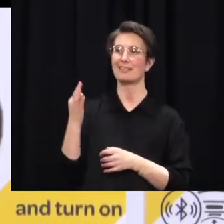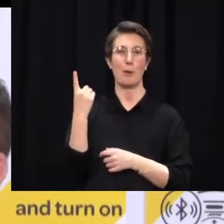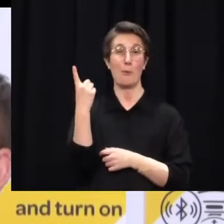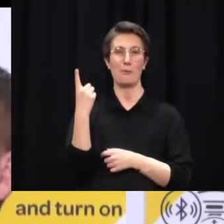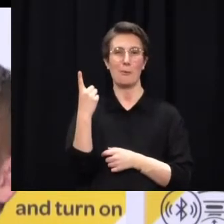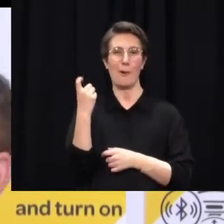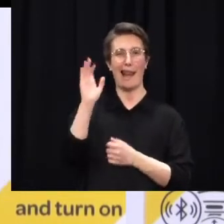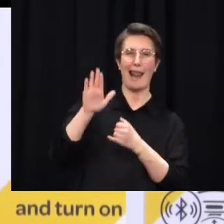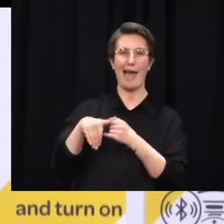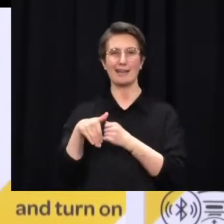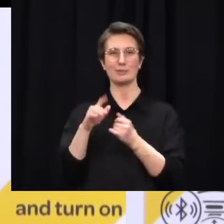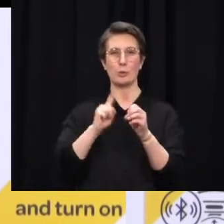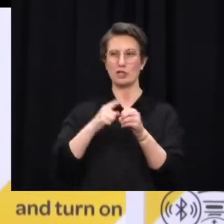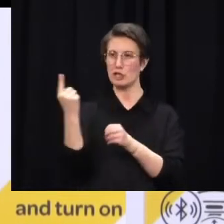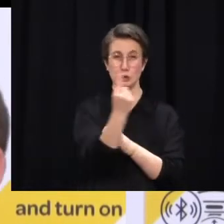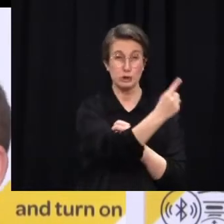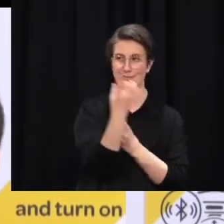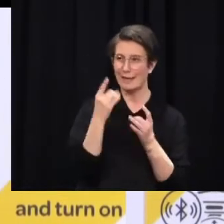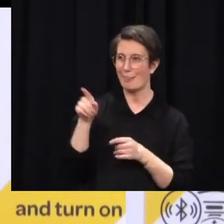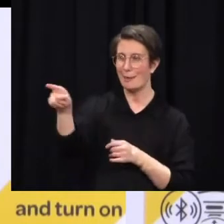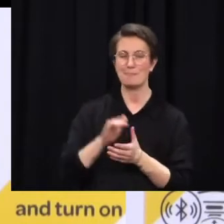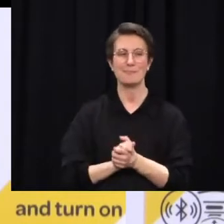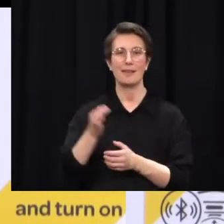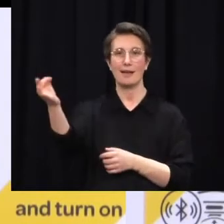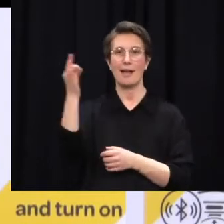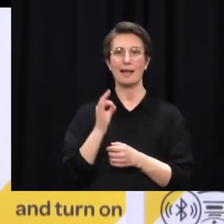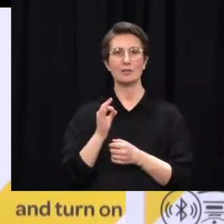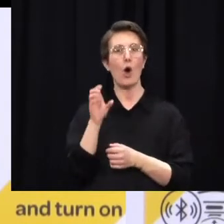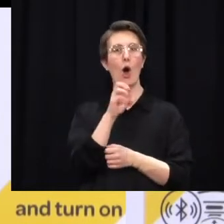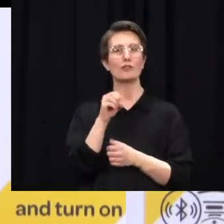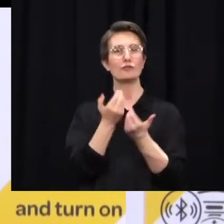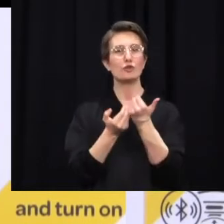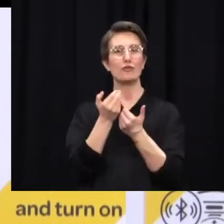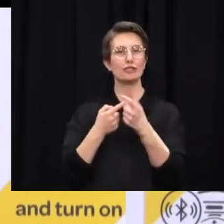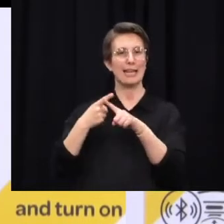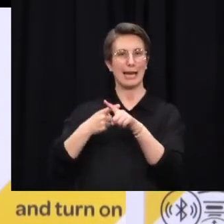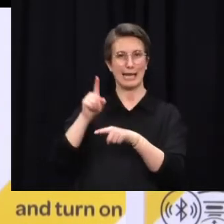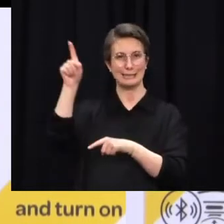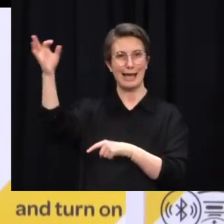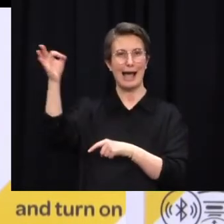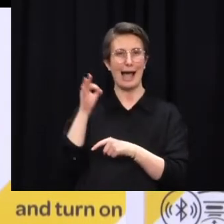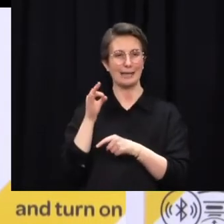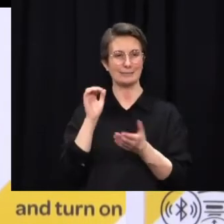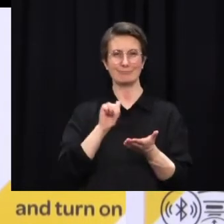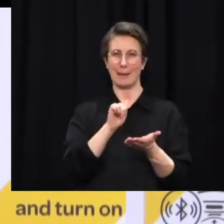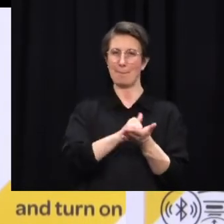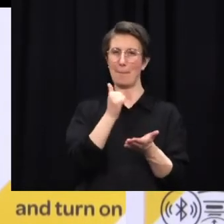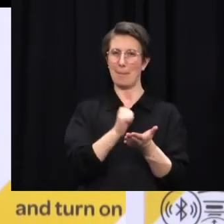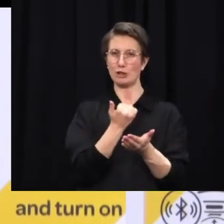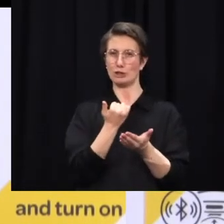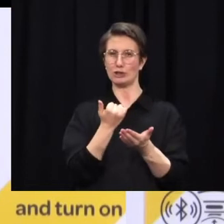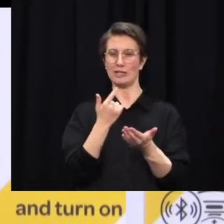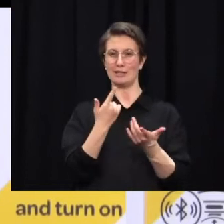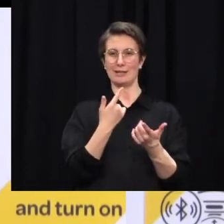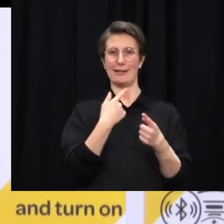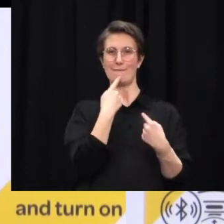start over there. There's a lot of from Oxford University last week published regarding the efficacy, the ongoing efficacy of the Pfizer vaccine shows it becomes